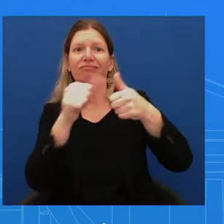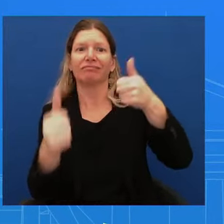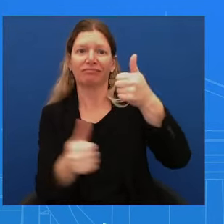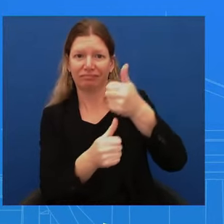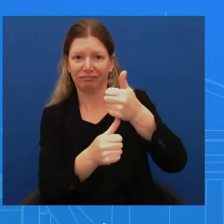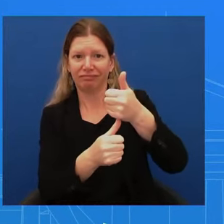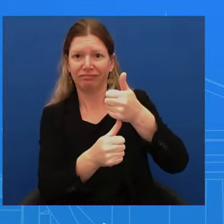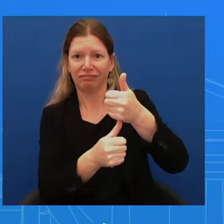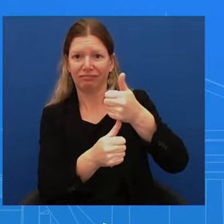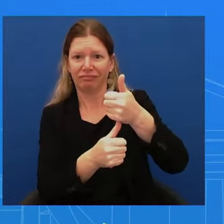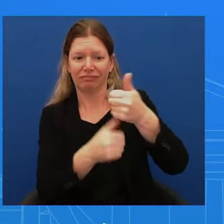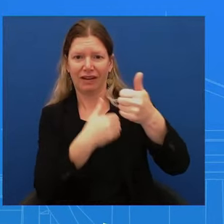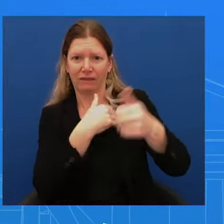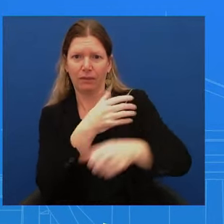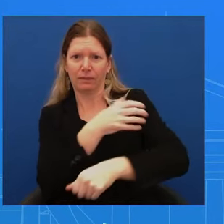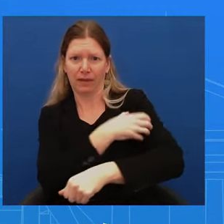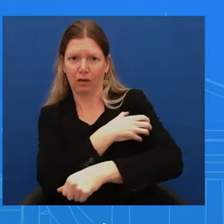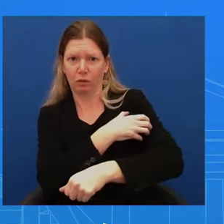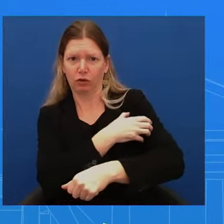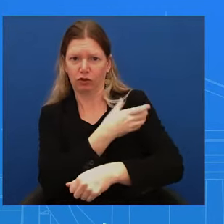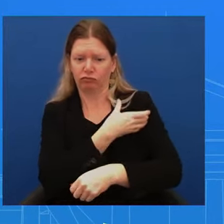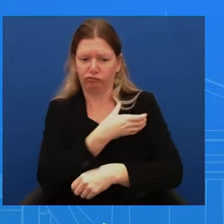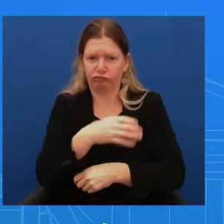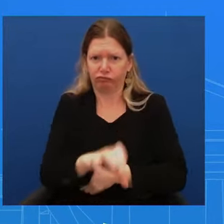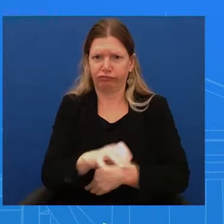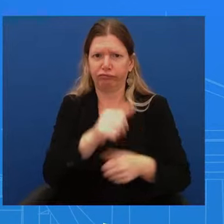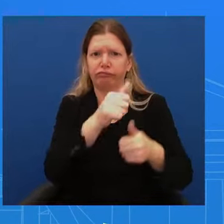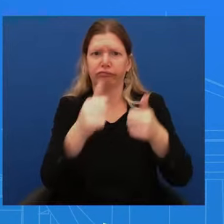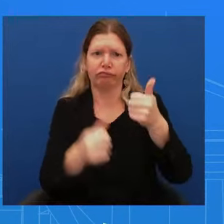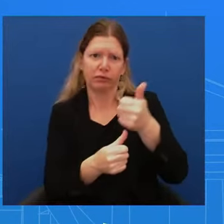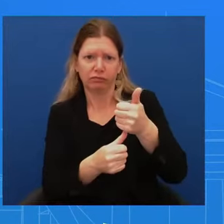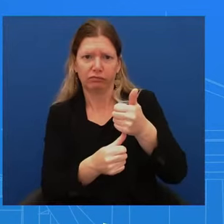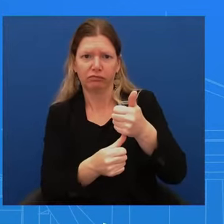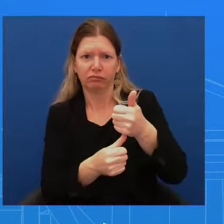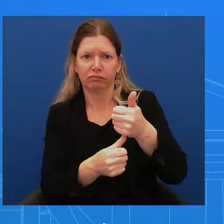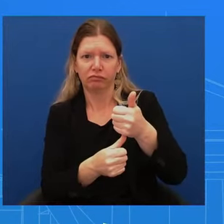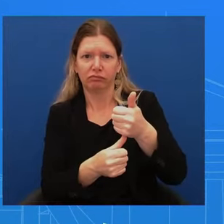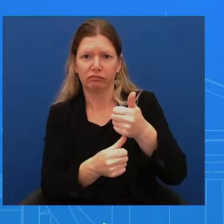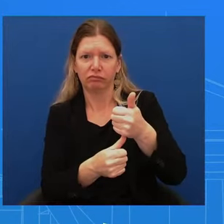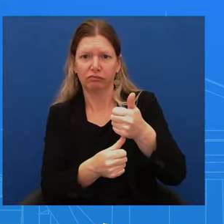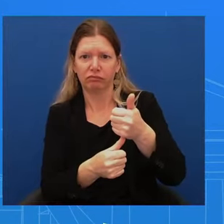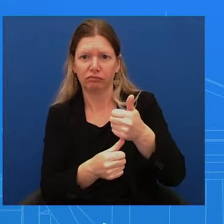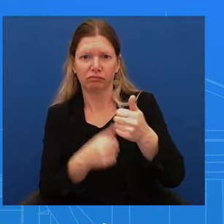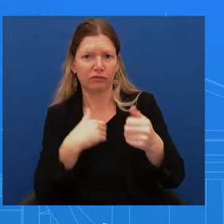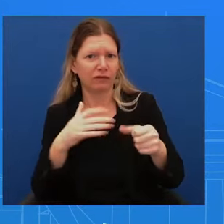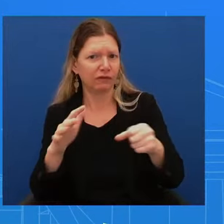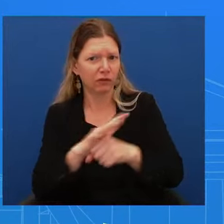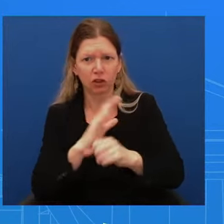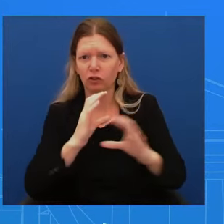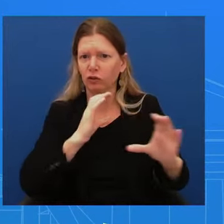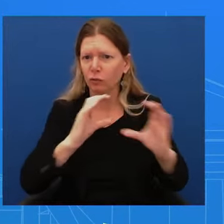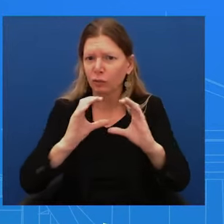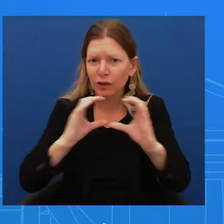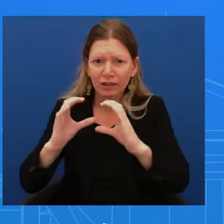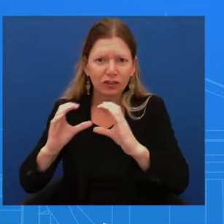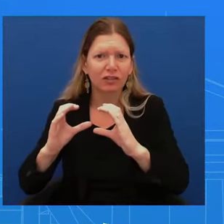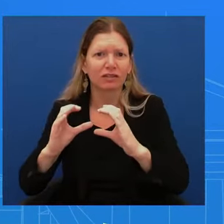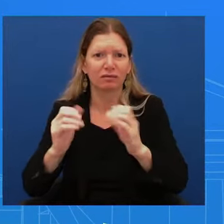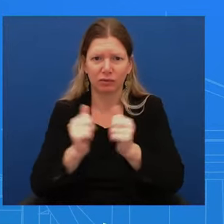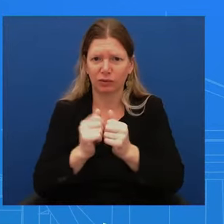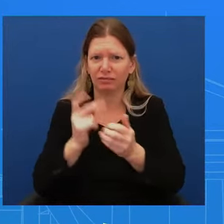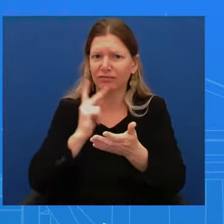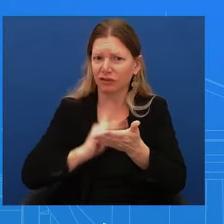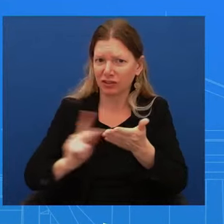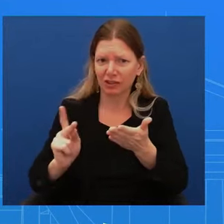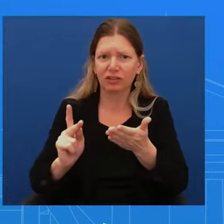had a full communications suite with her when she was on leave and fully staffed, would have been more than capable of being the acting